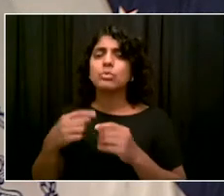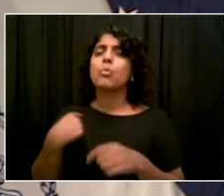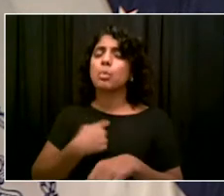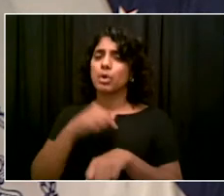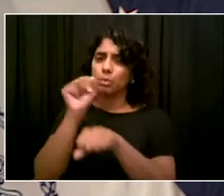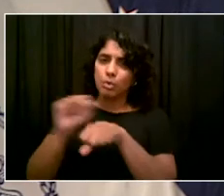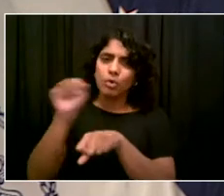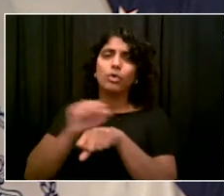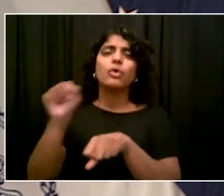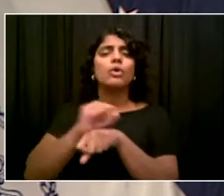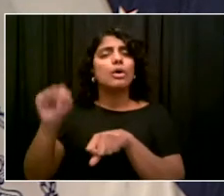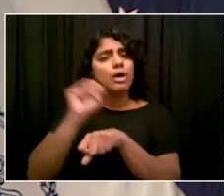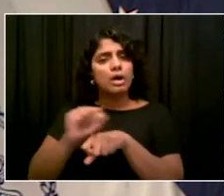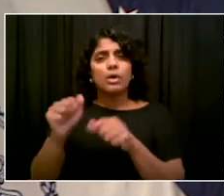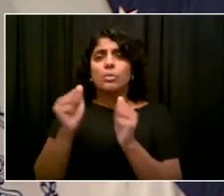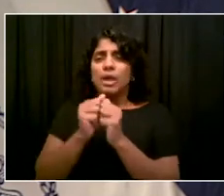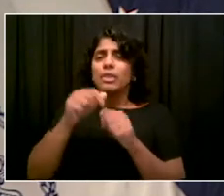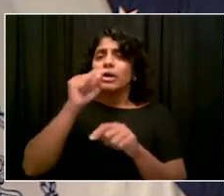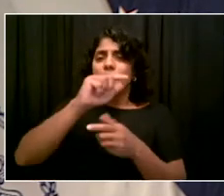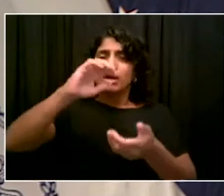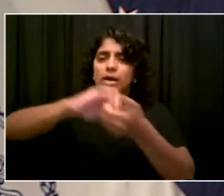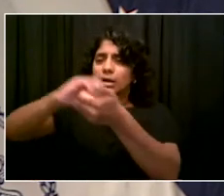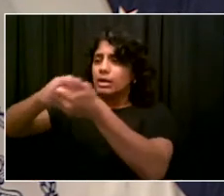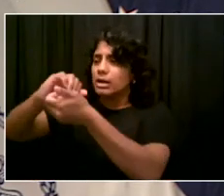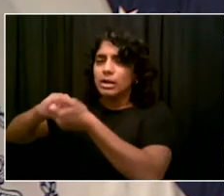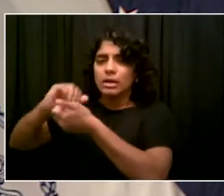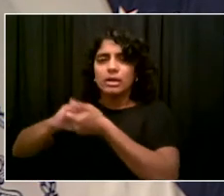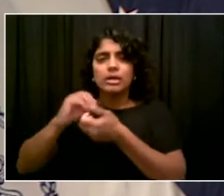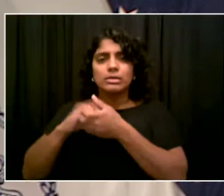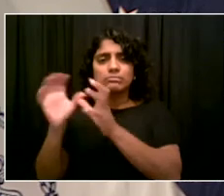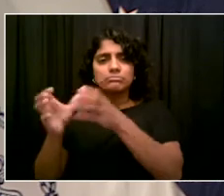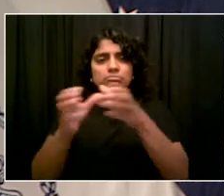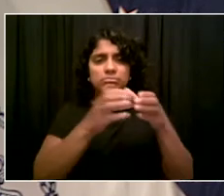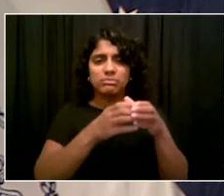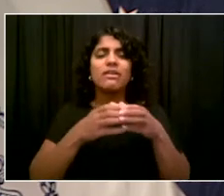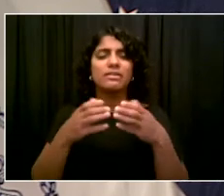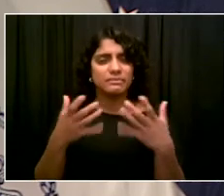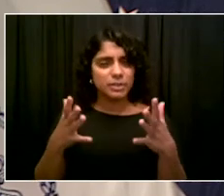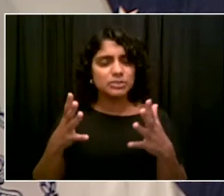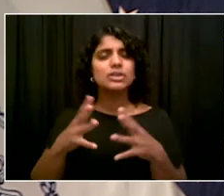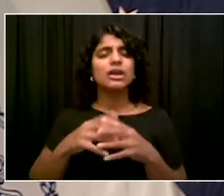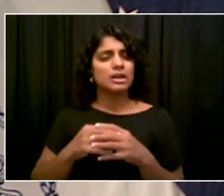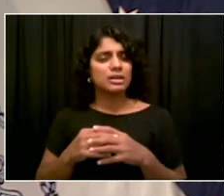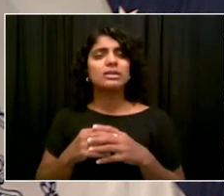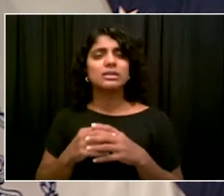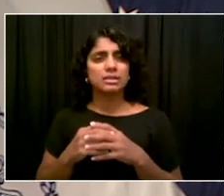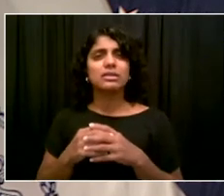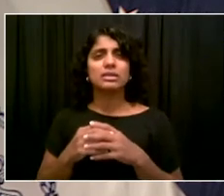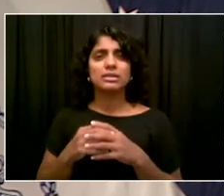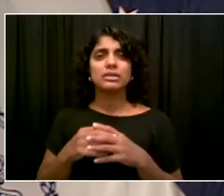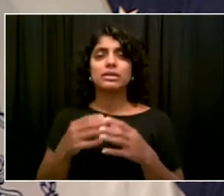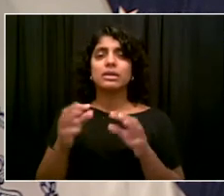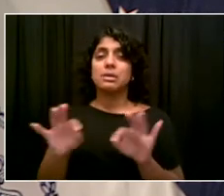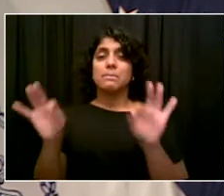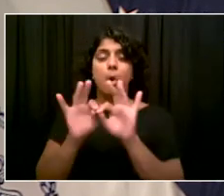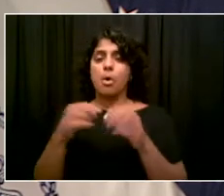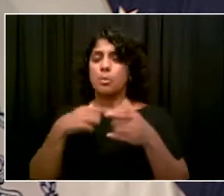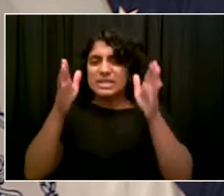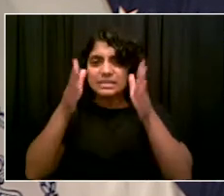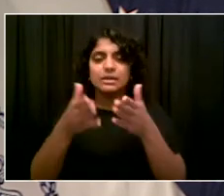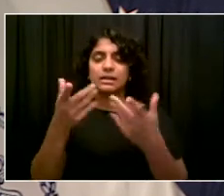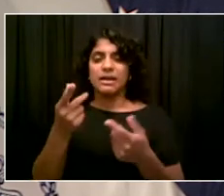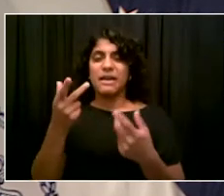this bonus referral initiative where local community-based organizations, houses of worship and others can actually directly benefit